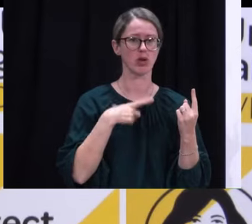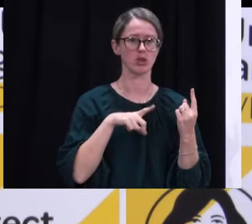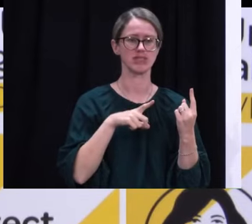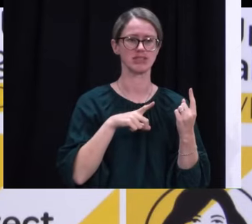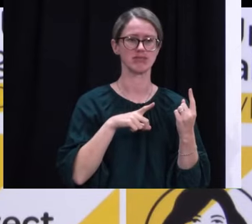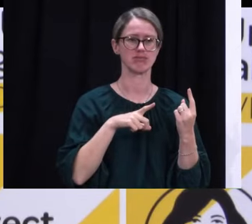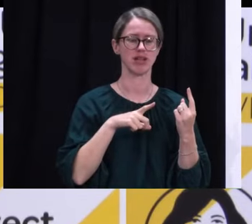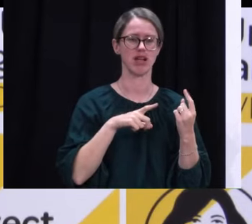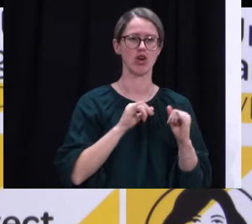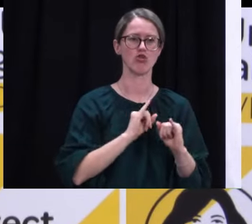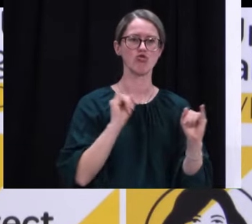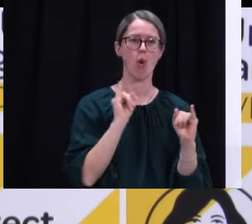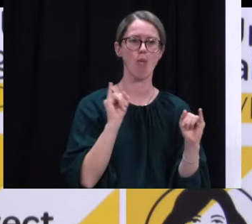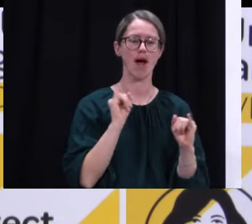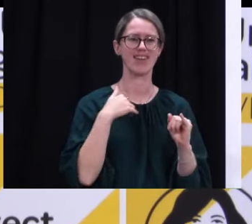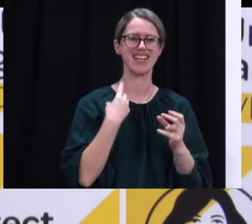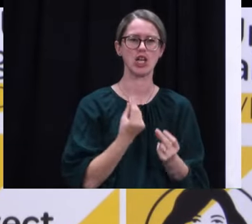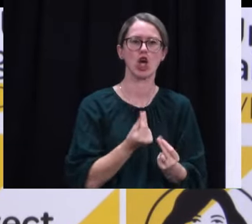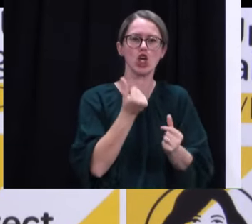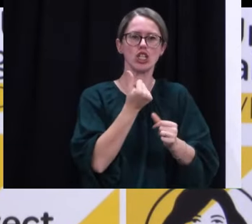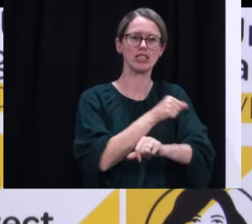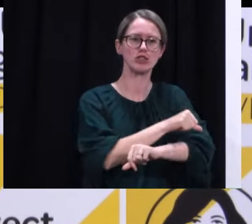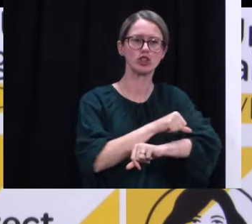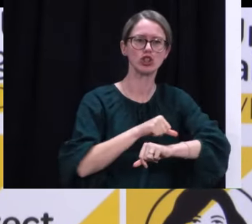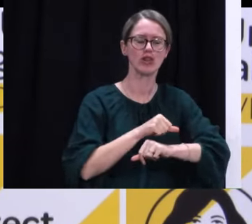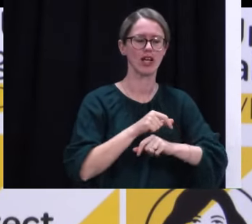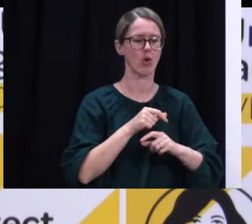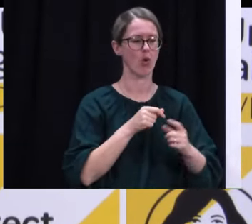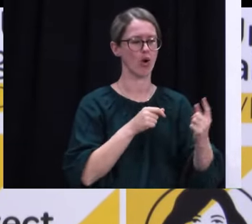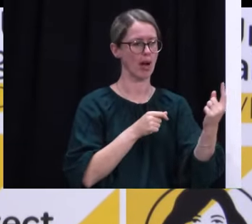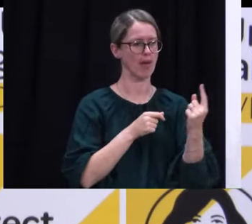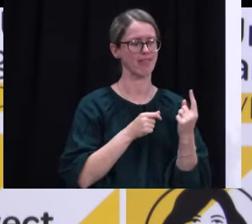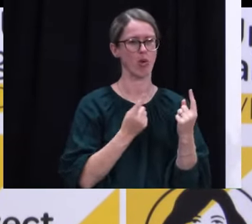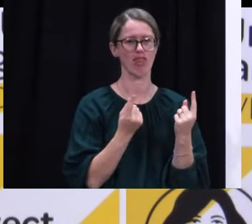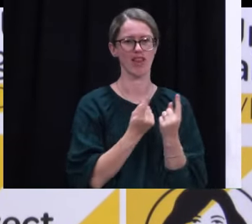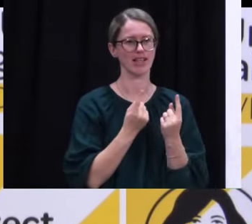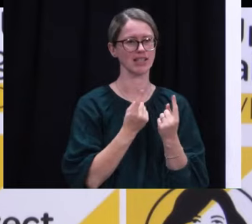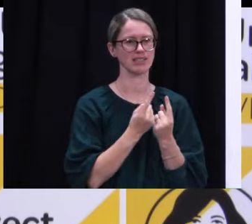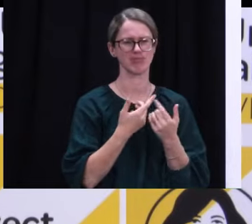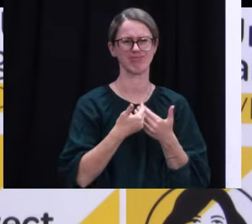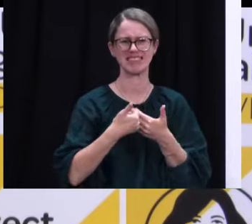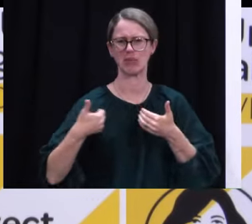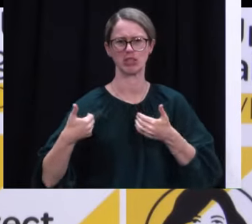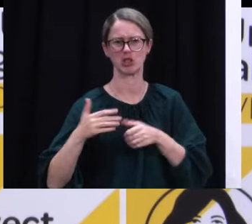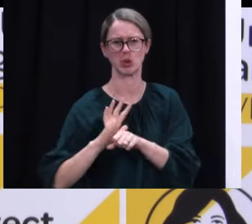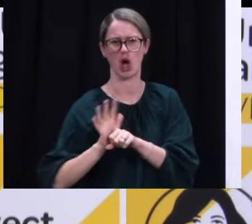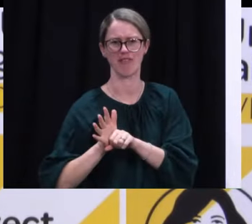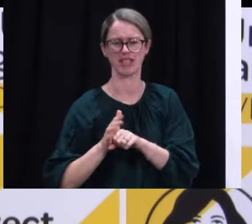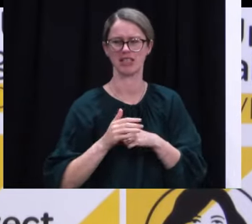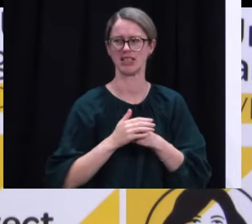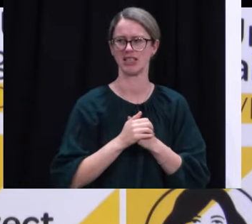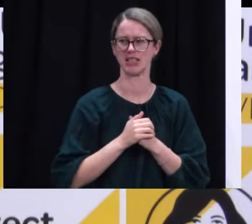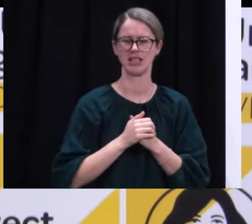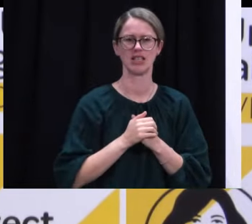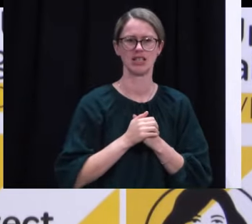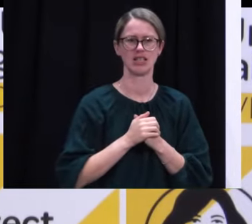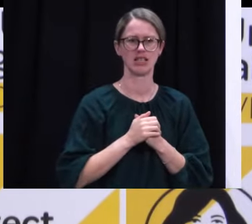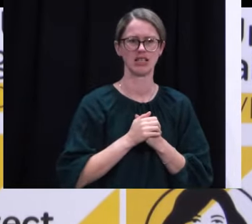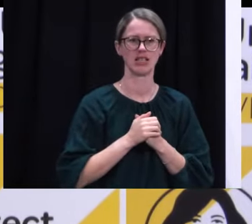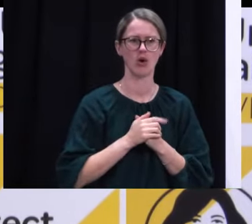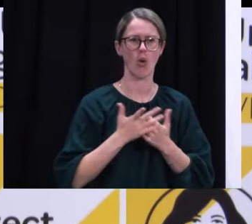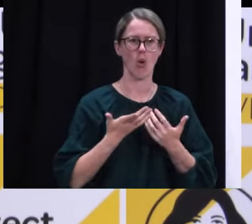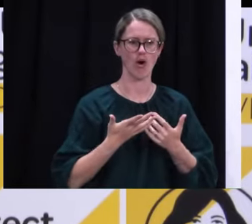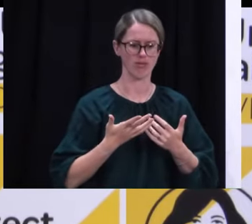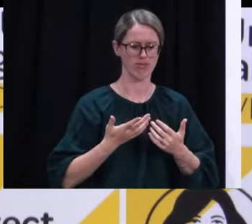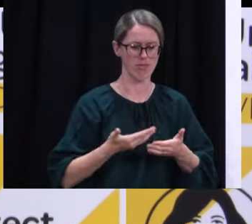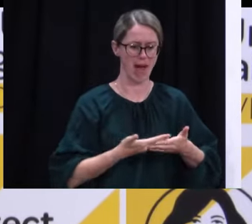related admissions or coming in to be assessed for conditions that are completely unrelated to COVID-19. So there is a process. Maybe.